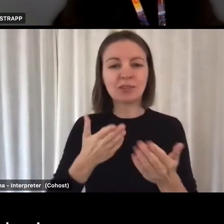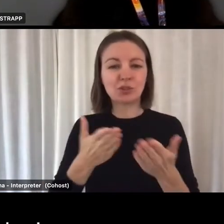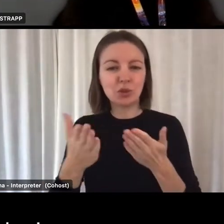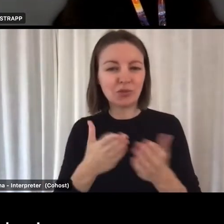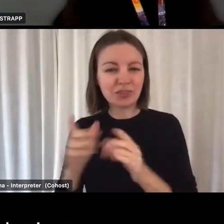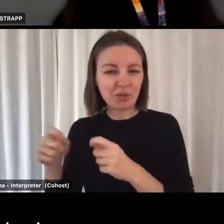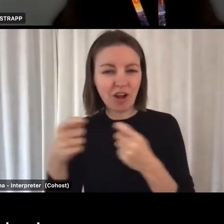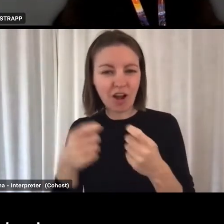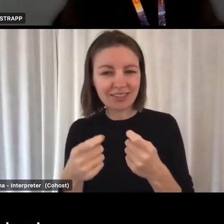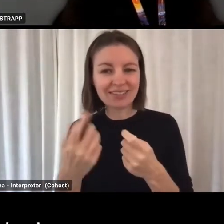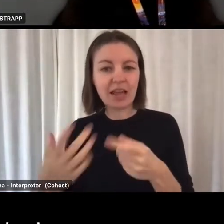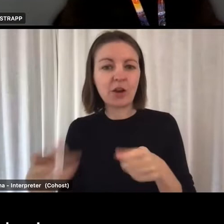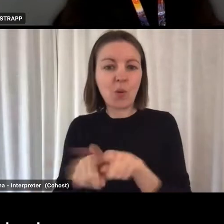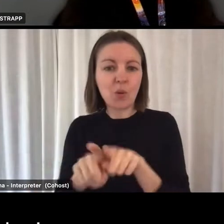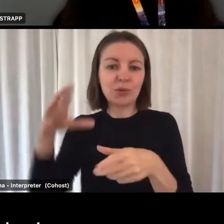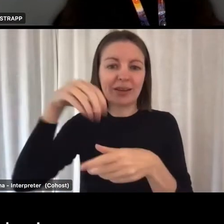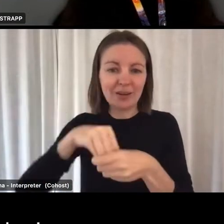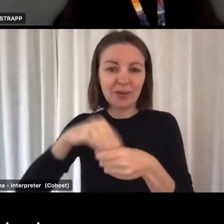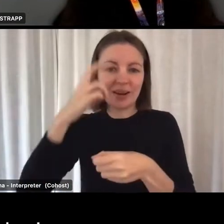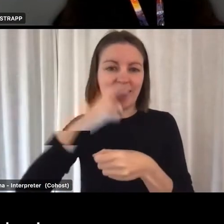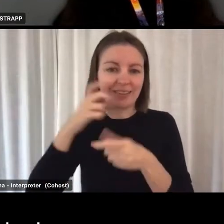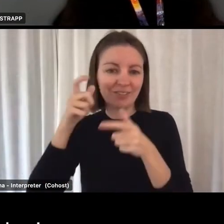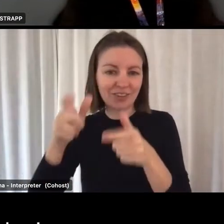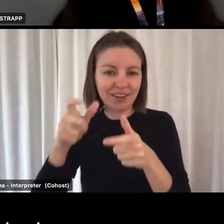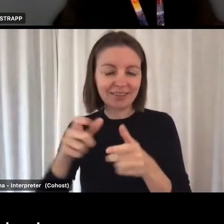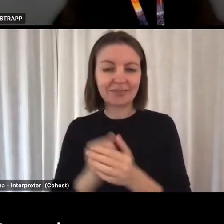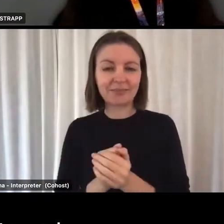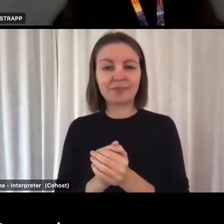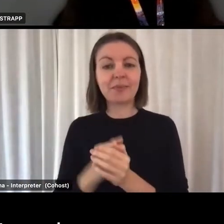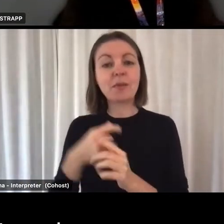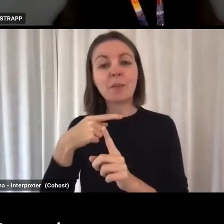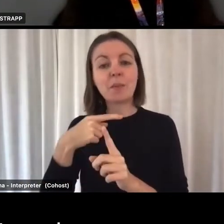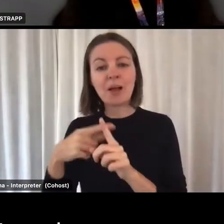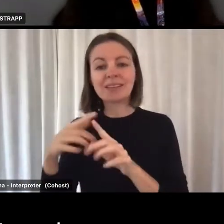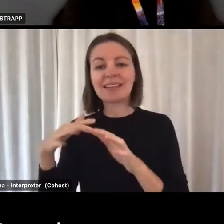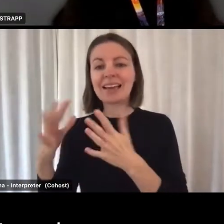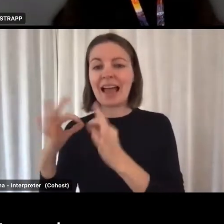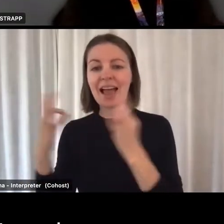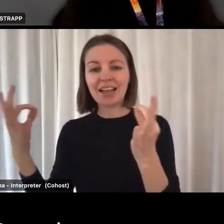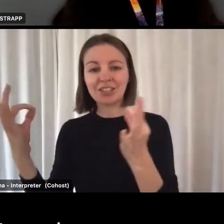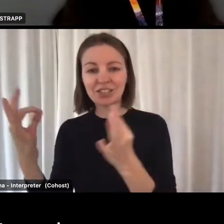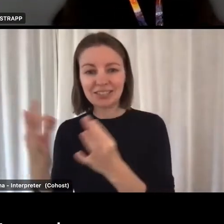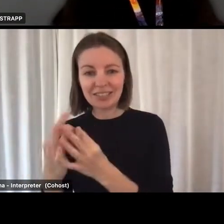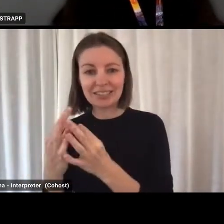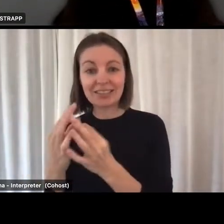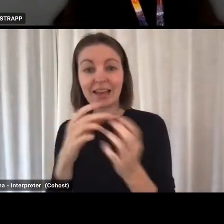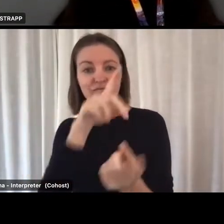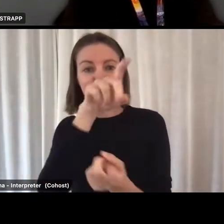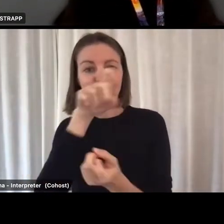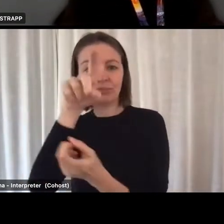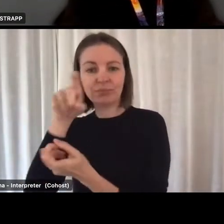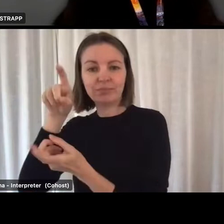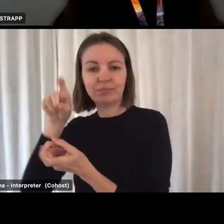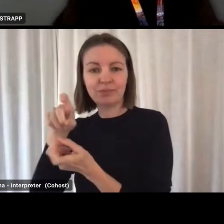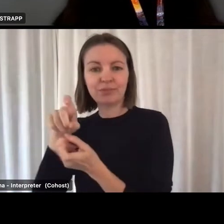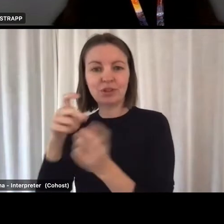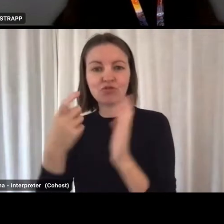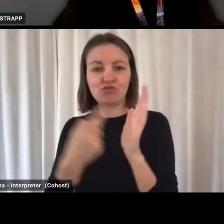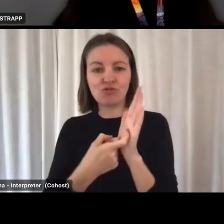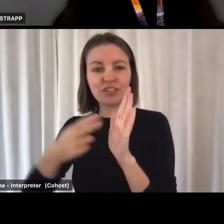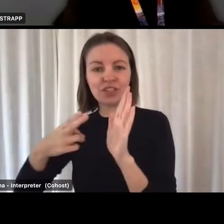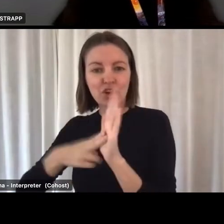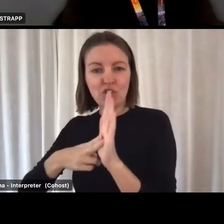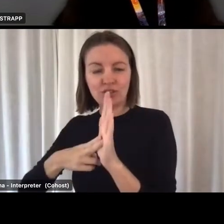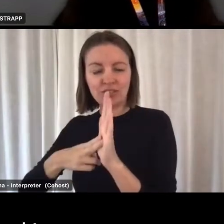And agencies and agencies or brokers employing aged care registered nurses to work in one of the above organisation